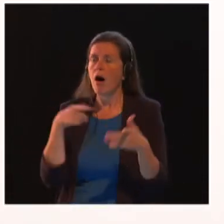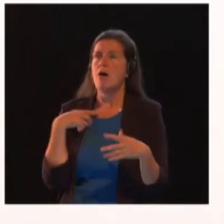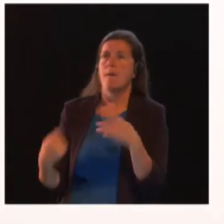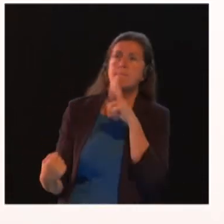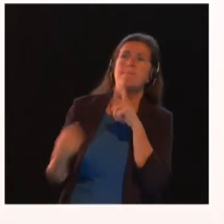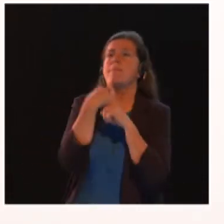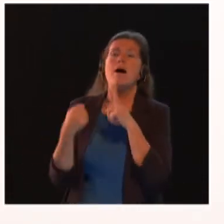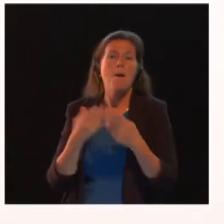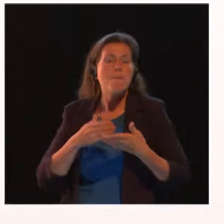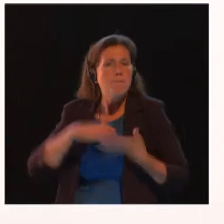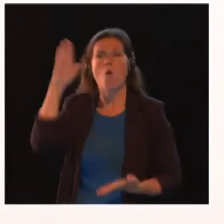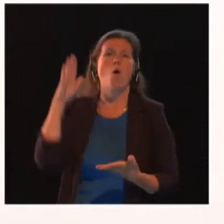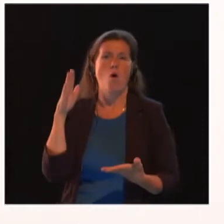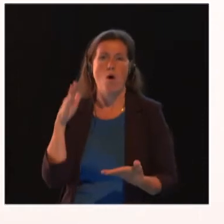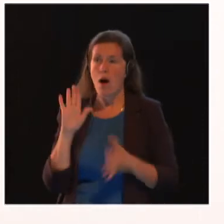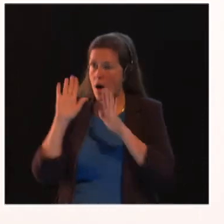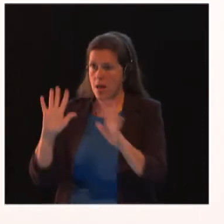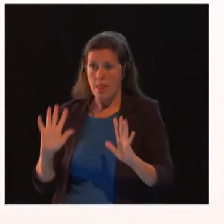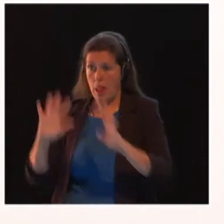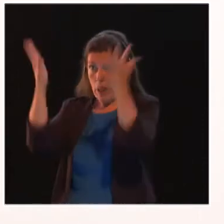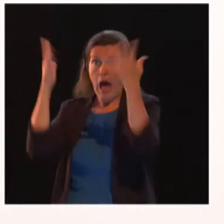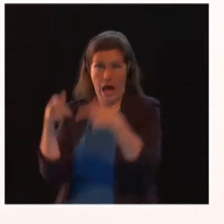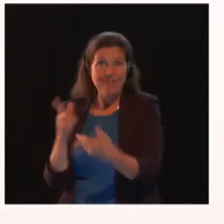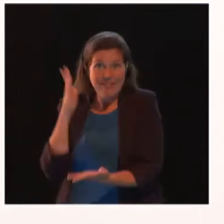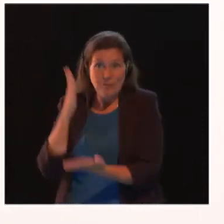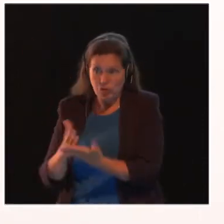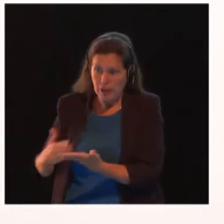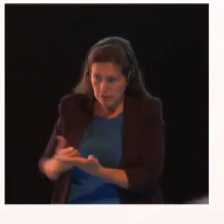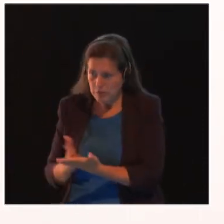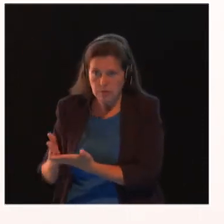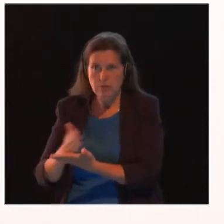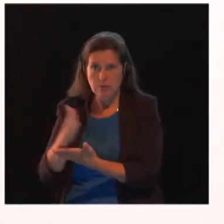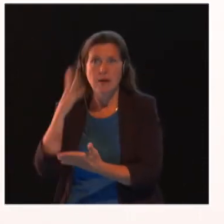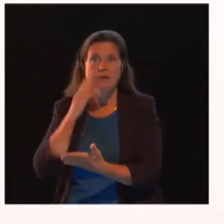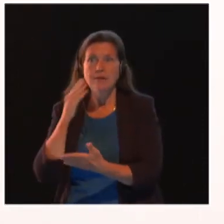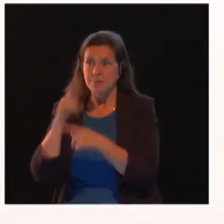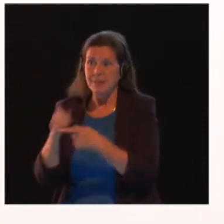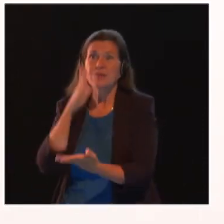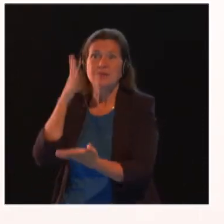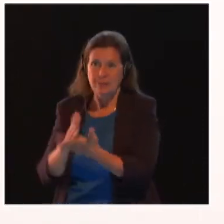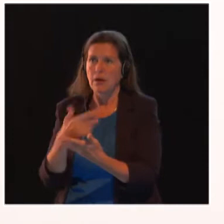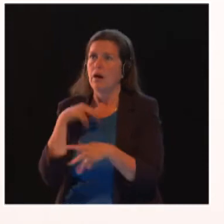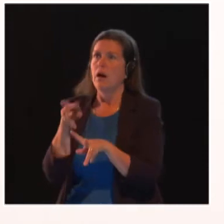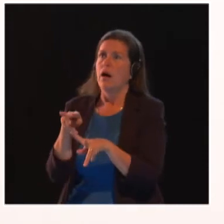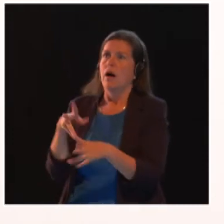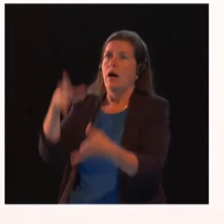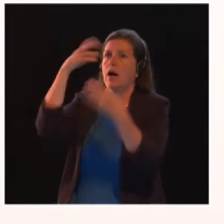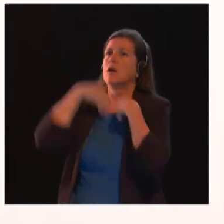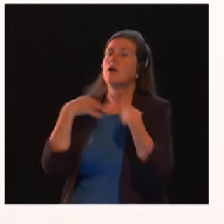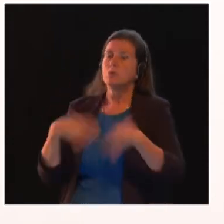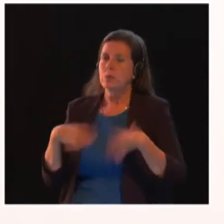her own life is a testimony. So creating platforms, providing resources,